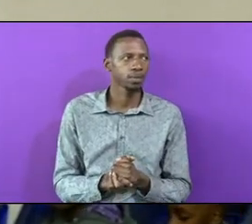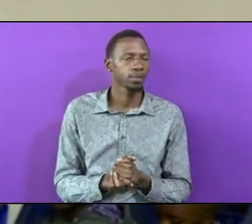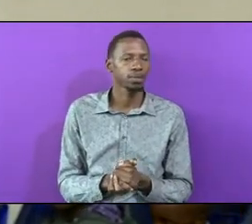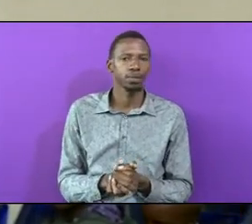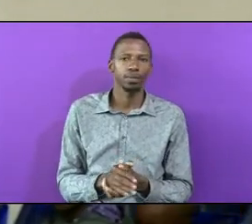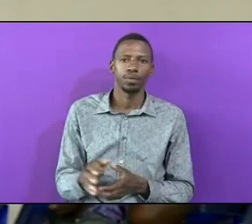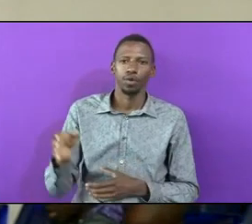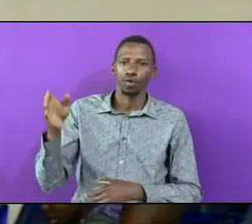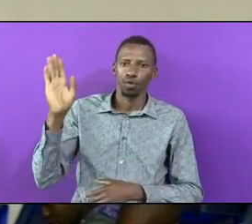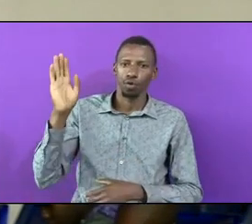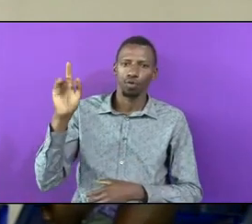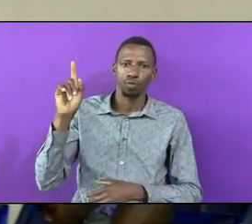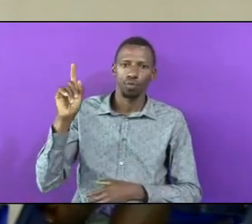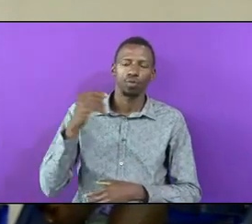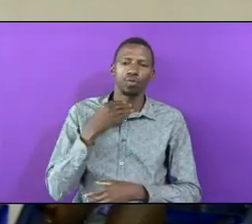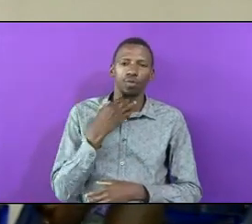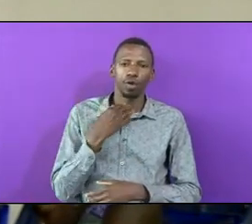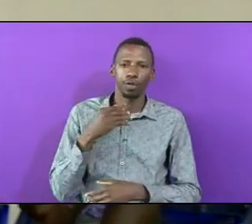God Wants To Know